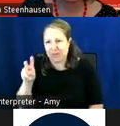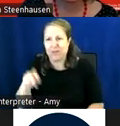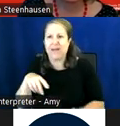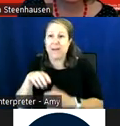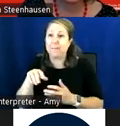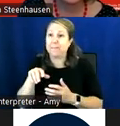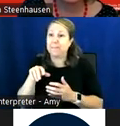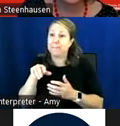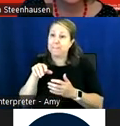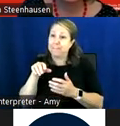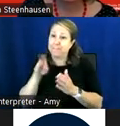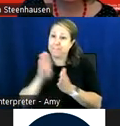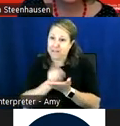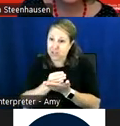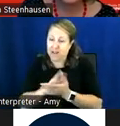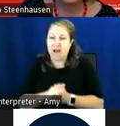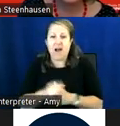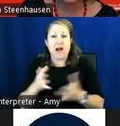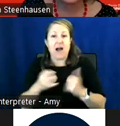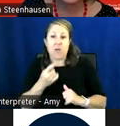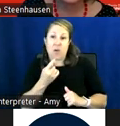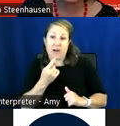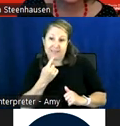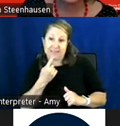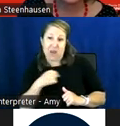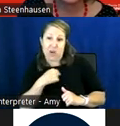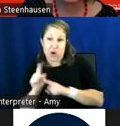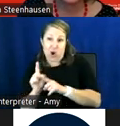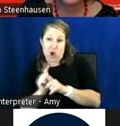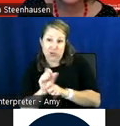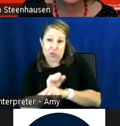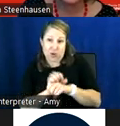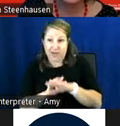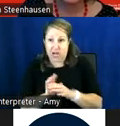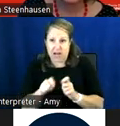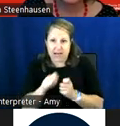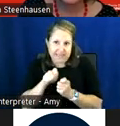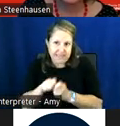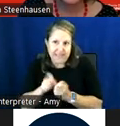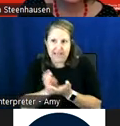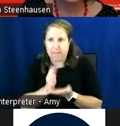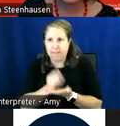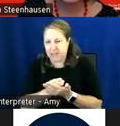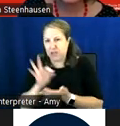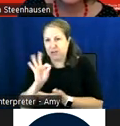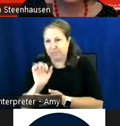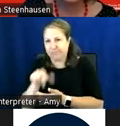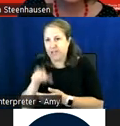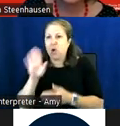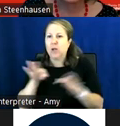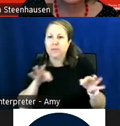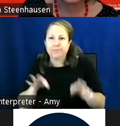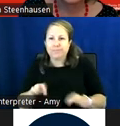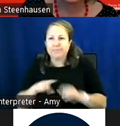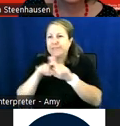i i just want to say that we too are working on a detailed budget fact sheet that will outline the number of investments